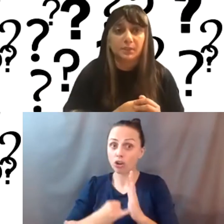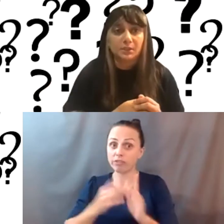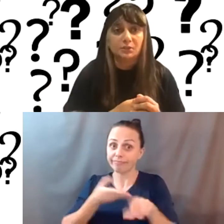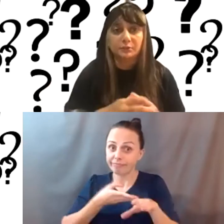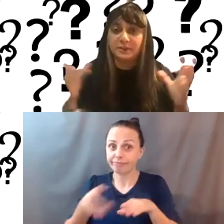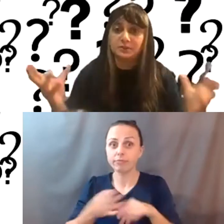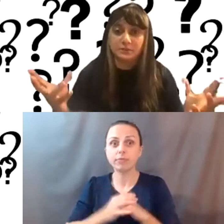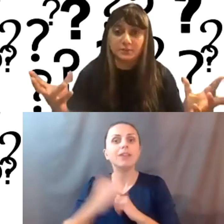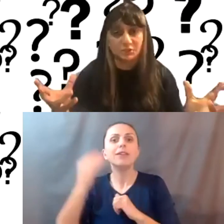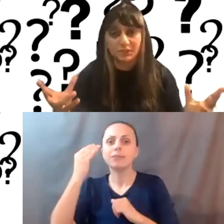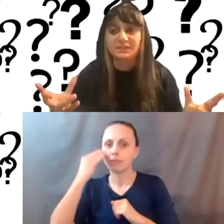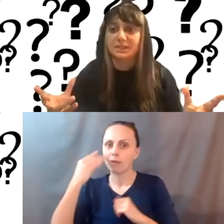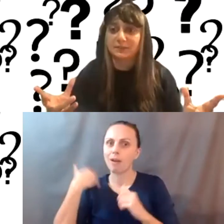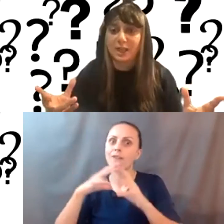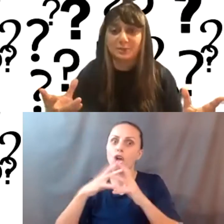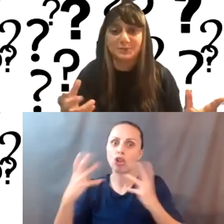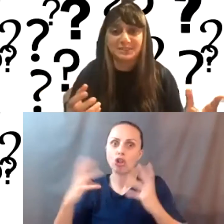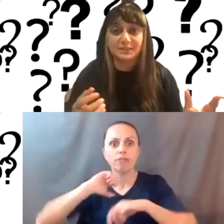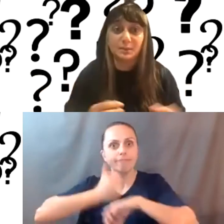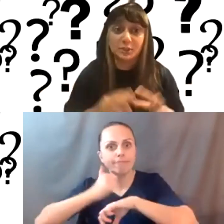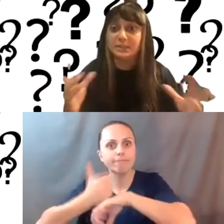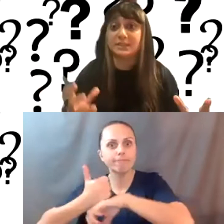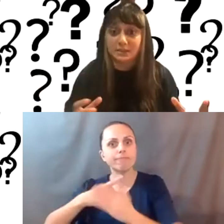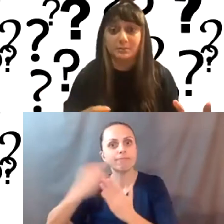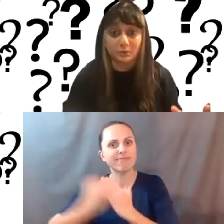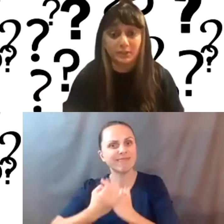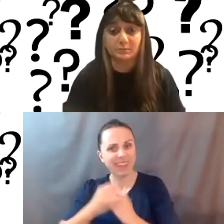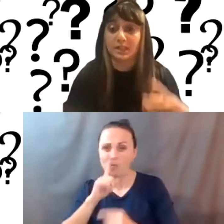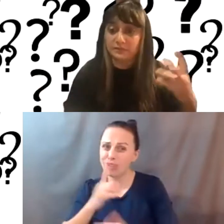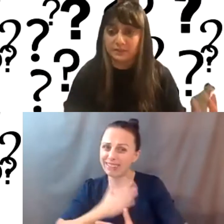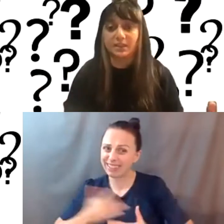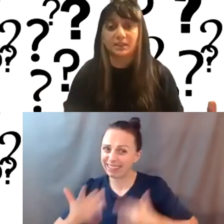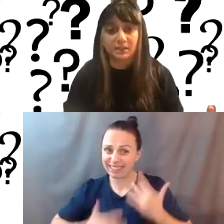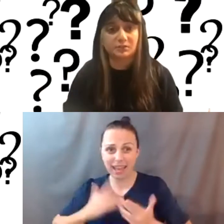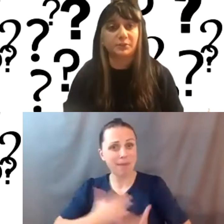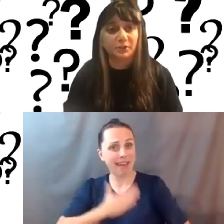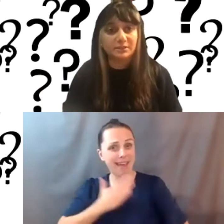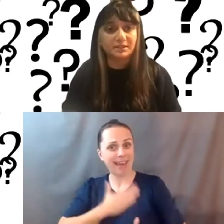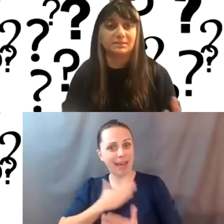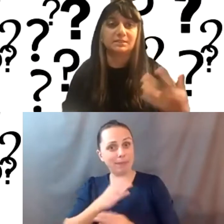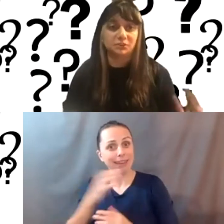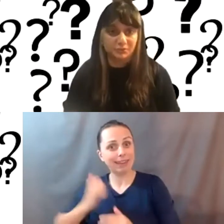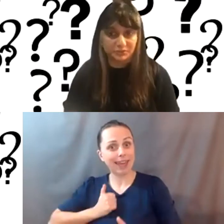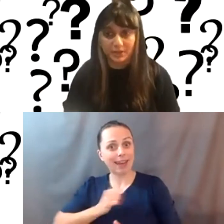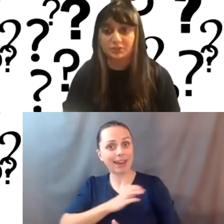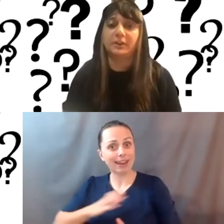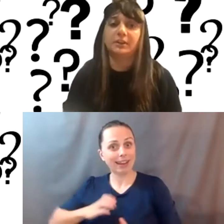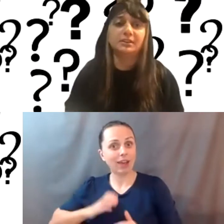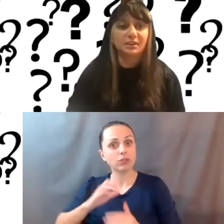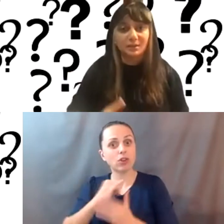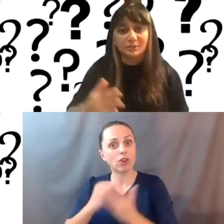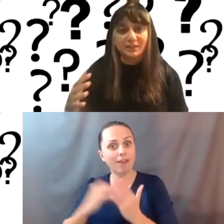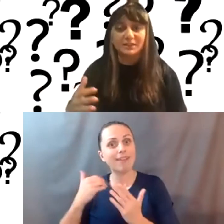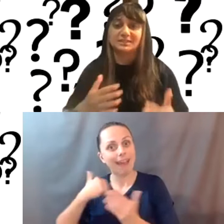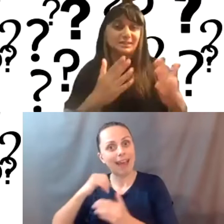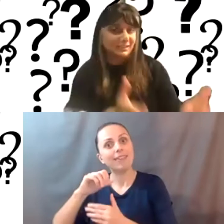you know, there's been a lot of initiatives that have happened recently that I'm really excited about. Like, I'm glad that the Canada Council for the Arts has the digital strategy fund.